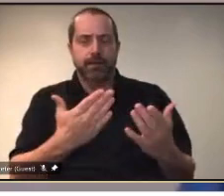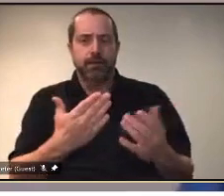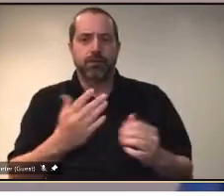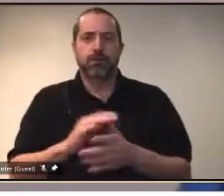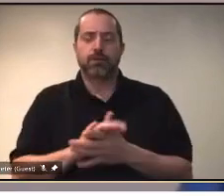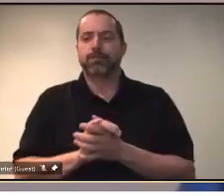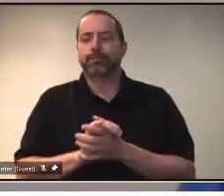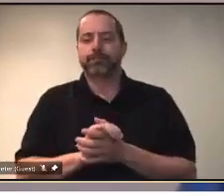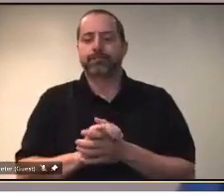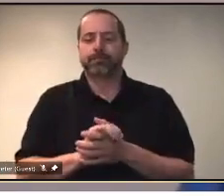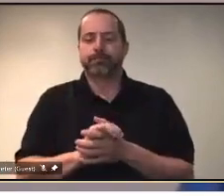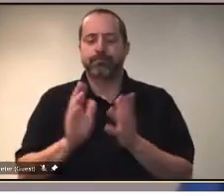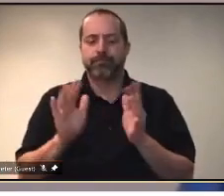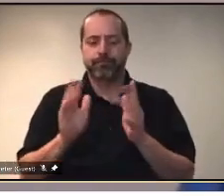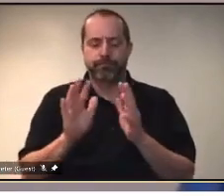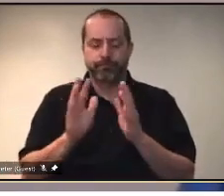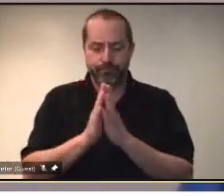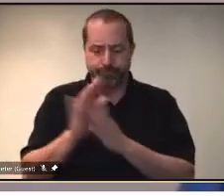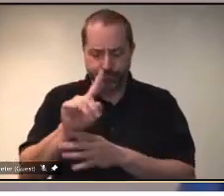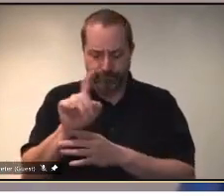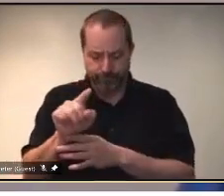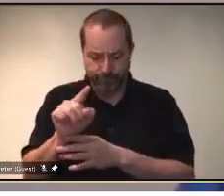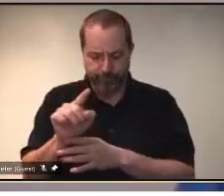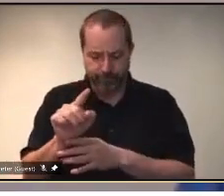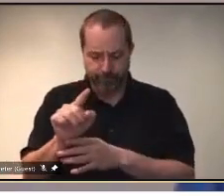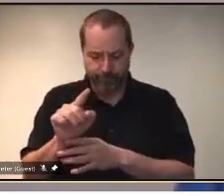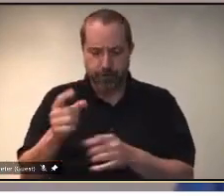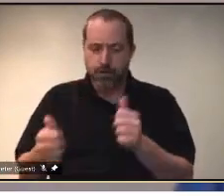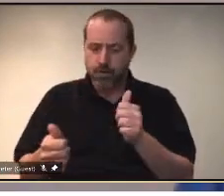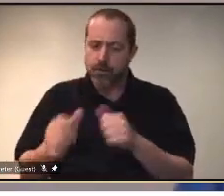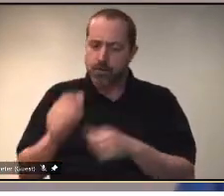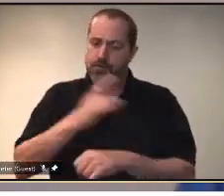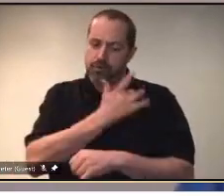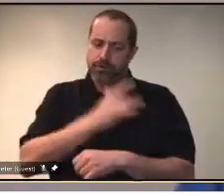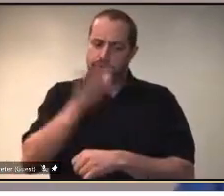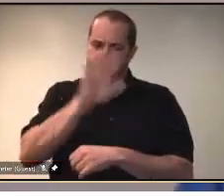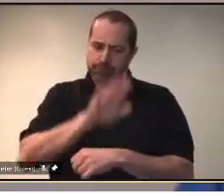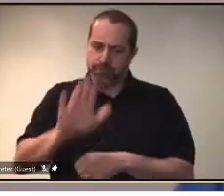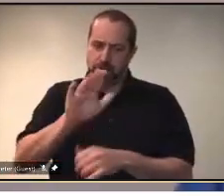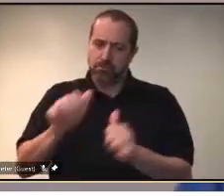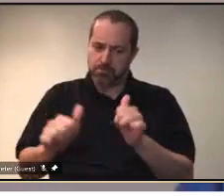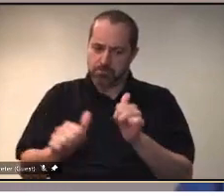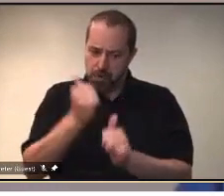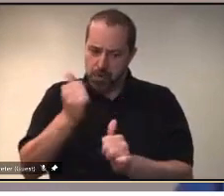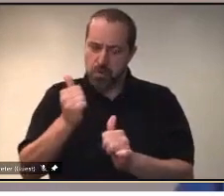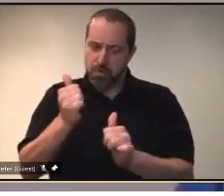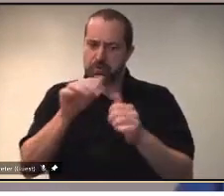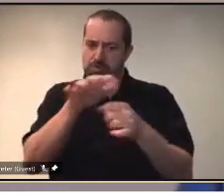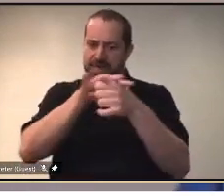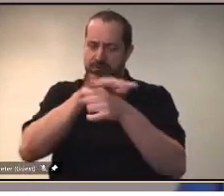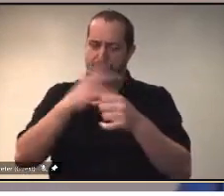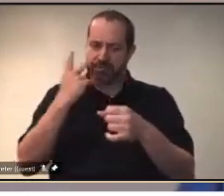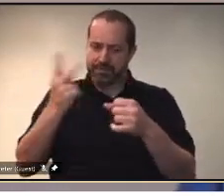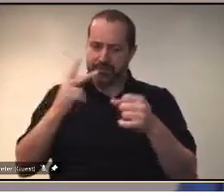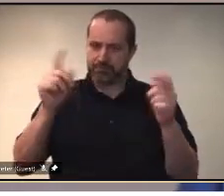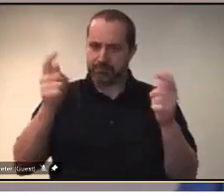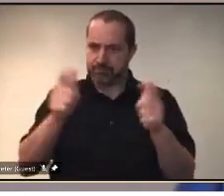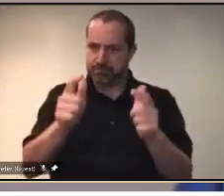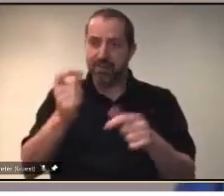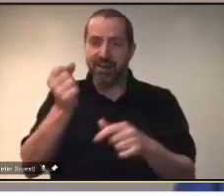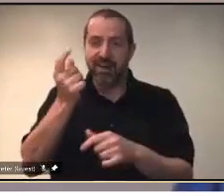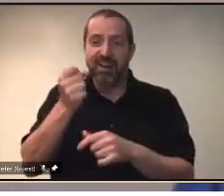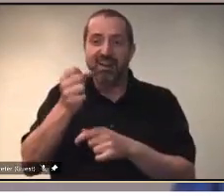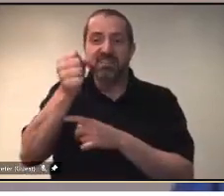At this time, most regions in the province are seeing their active case counts drop, but the south central zone has almost doubled